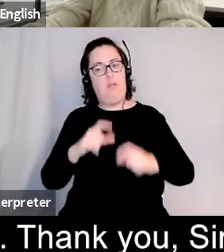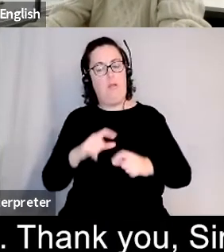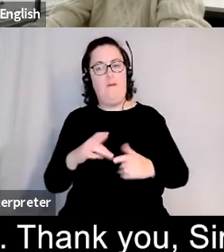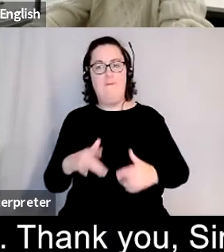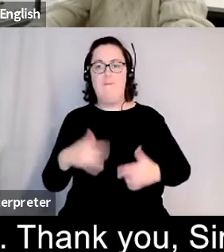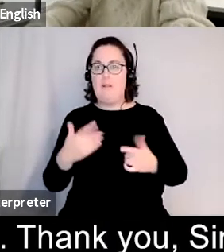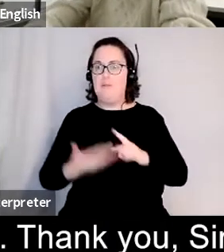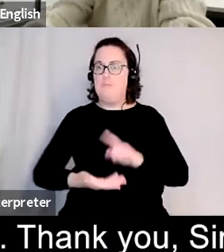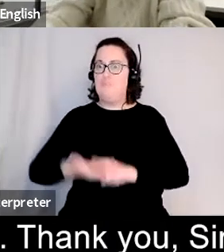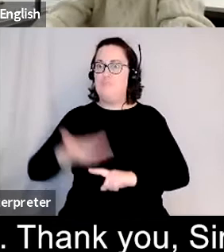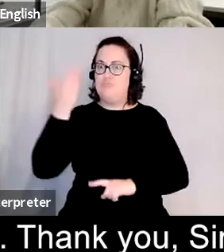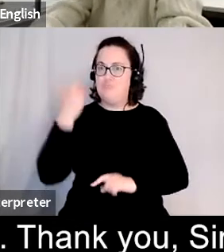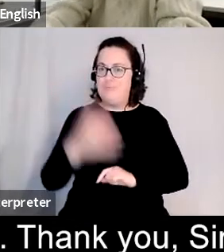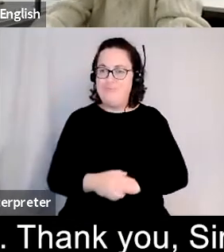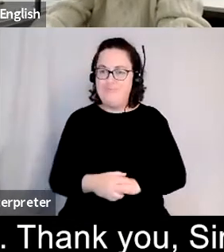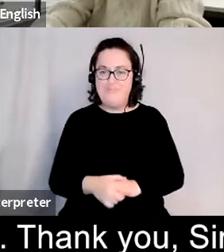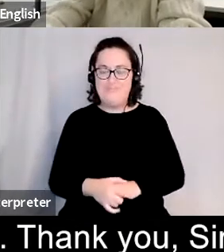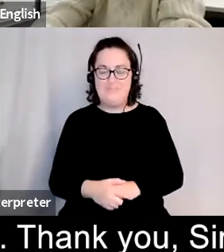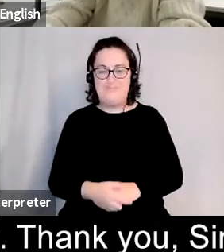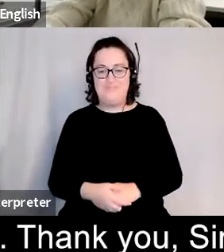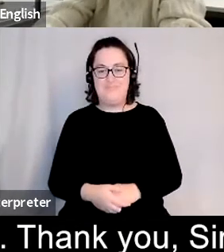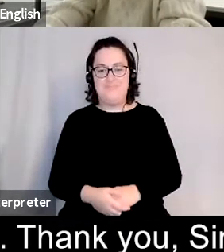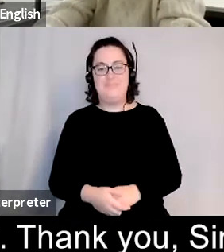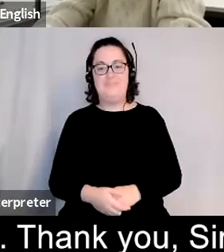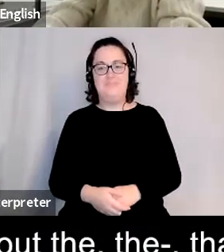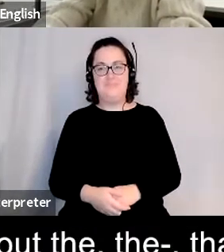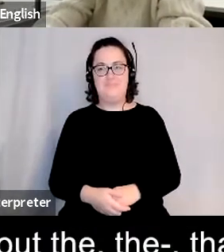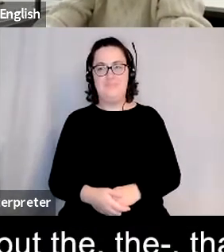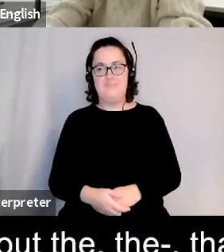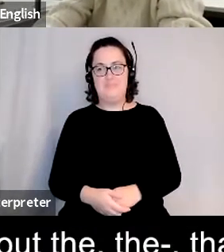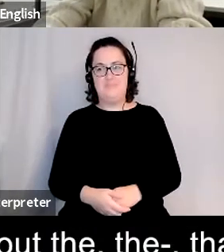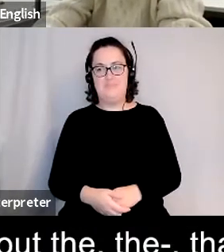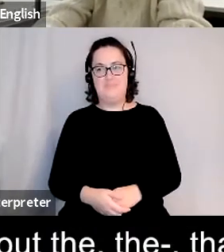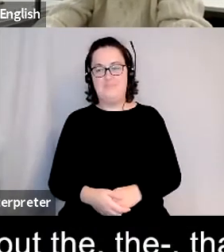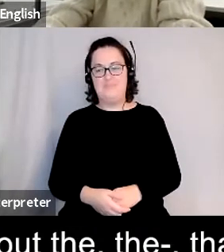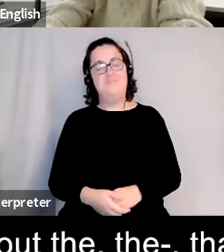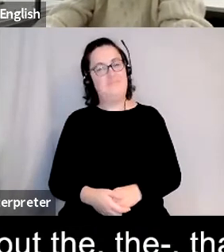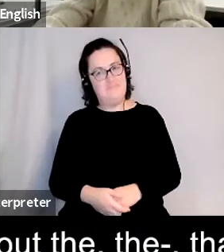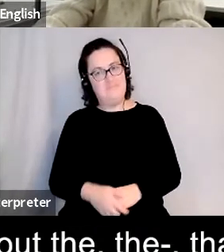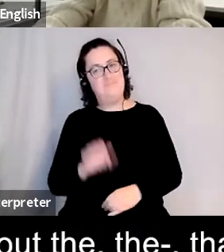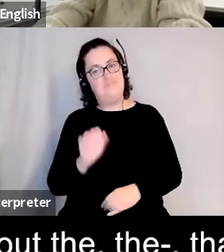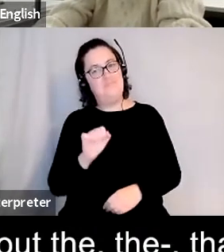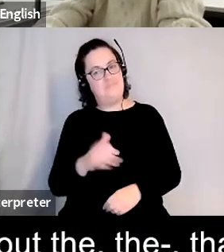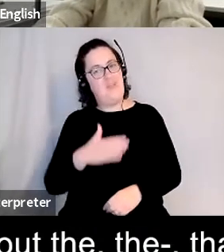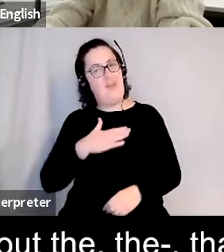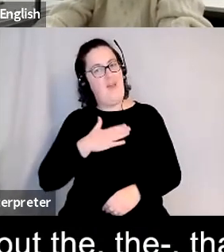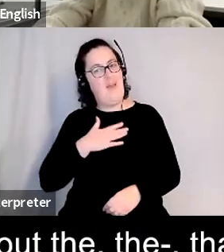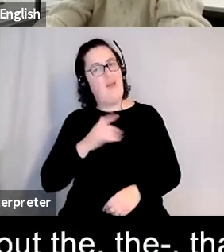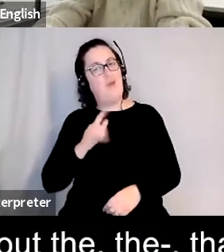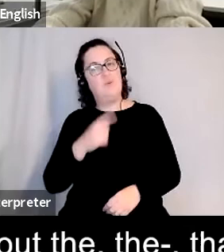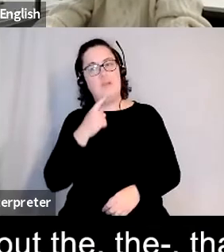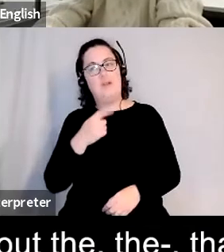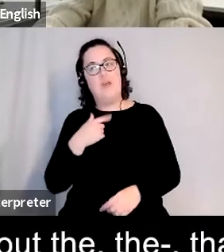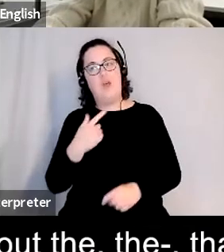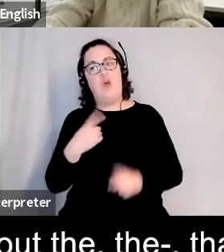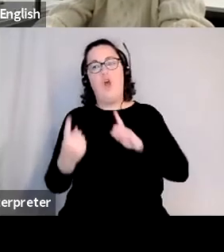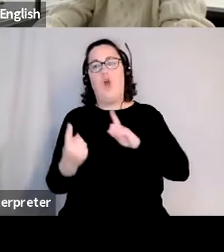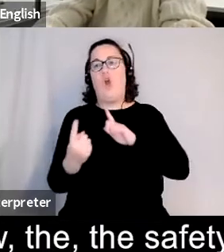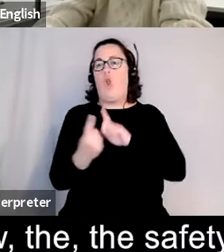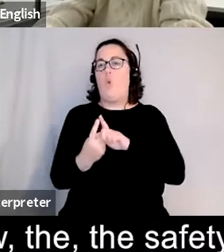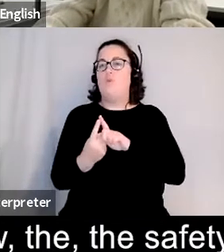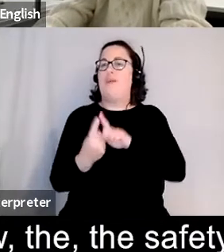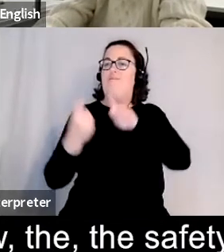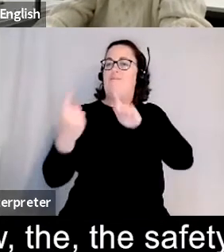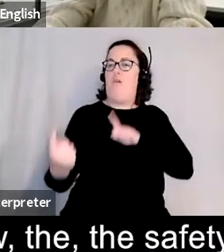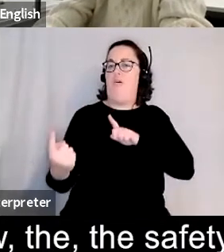thank you thank you simon yeah i really i really liked what you're saying about the that feeling of closeness and farness at the same time